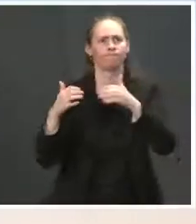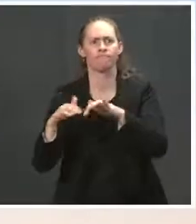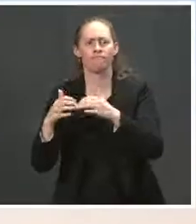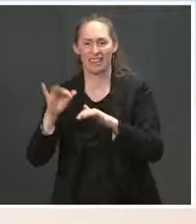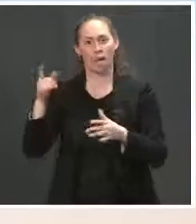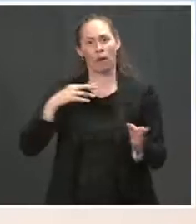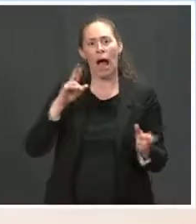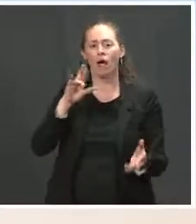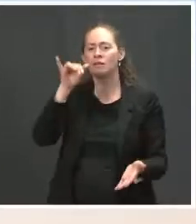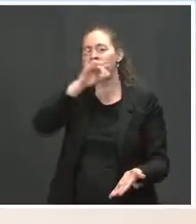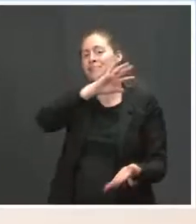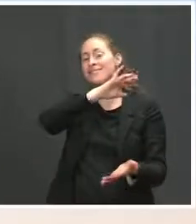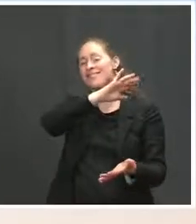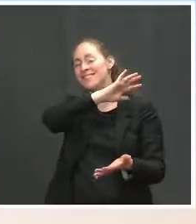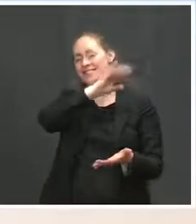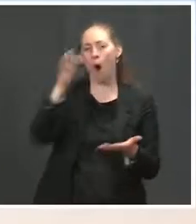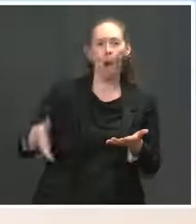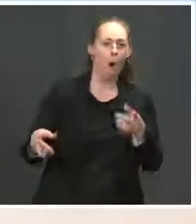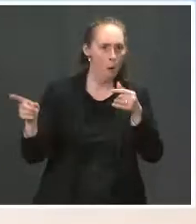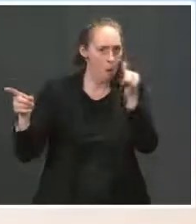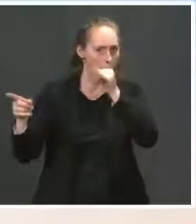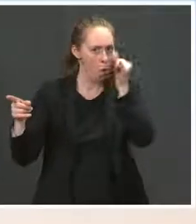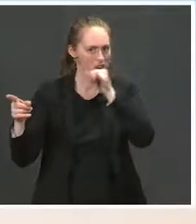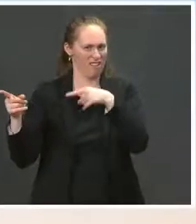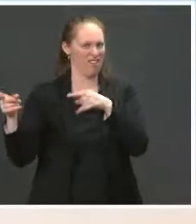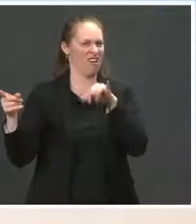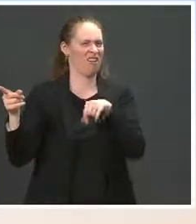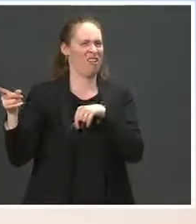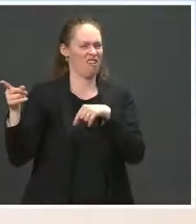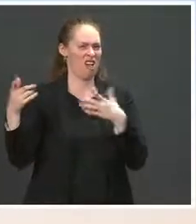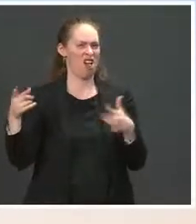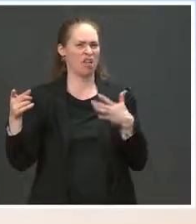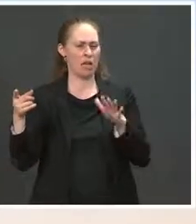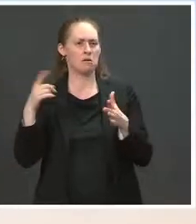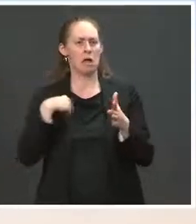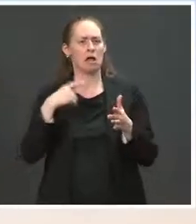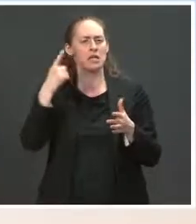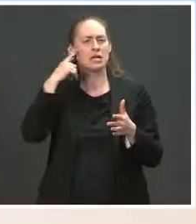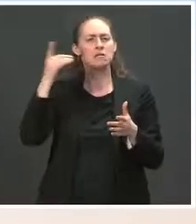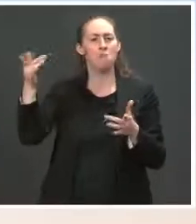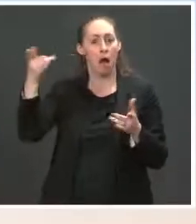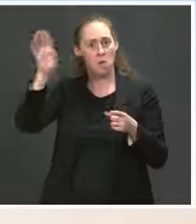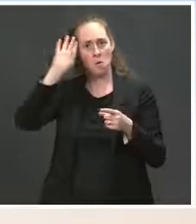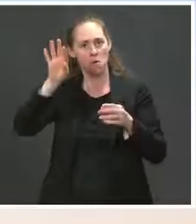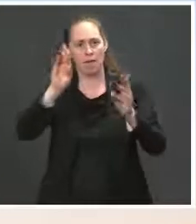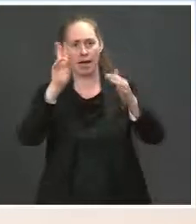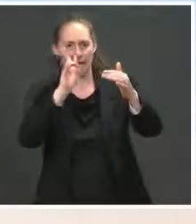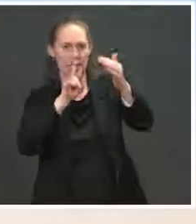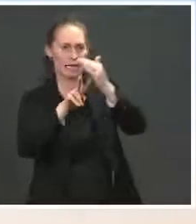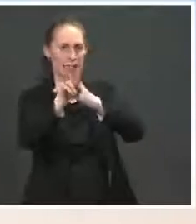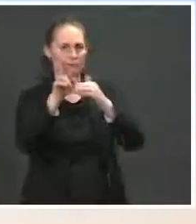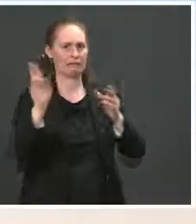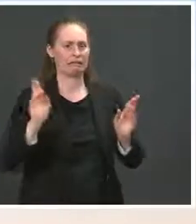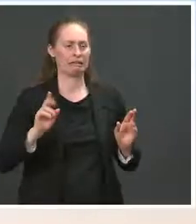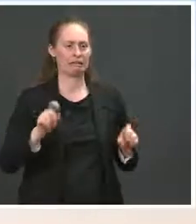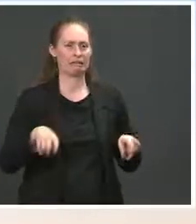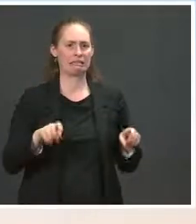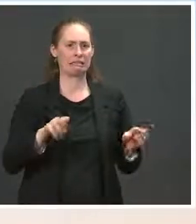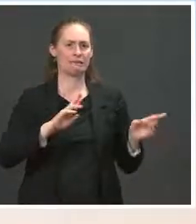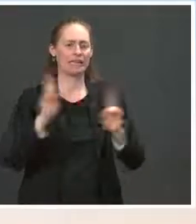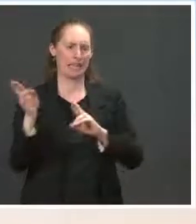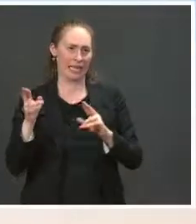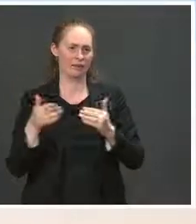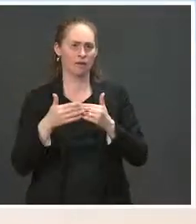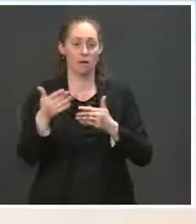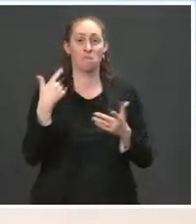purchased to date. And obviously, we're cognizant about the needs in the future. But I don't have anything I will